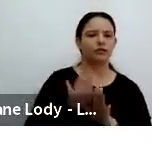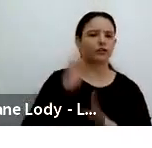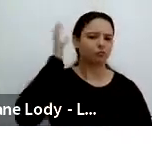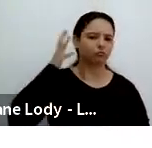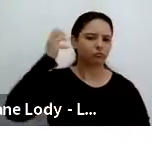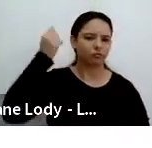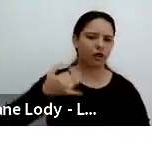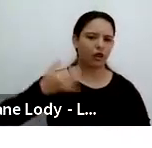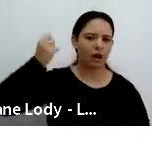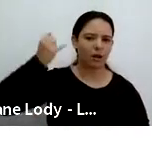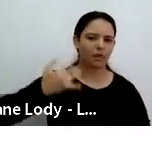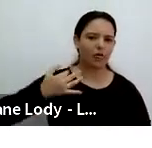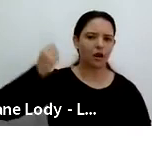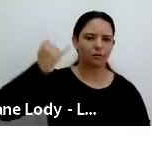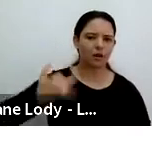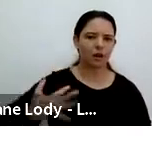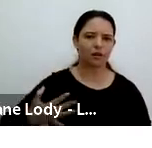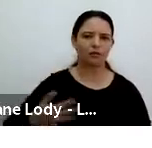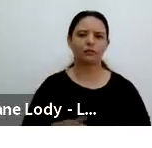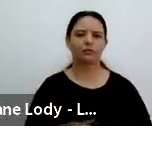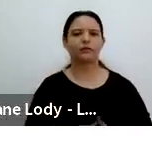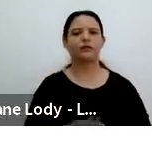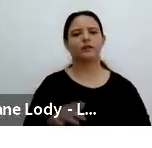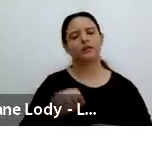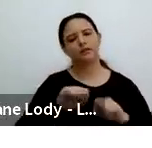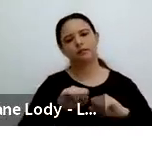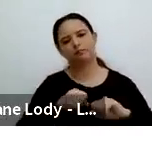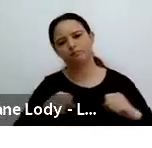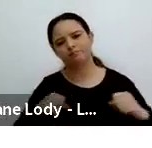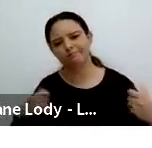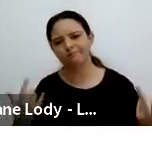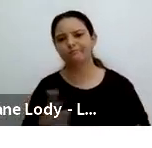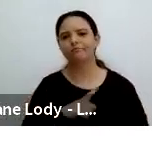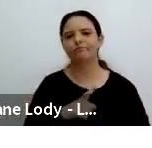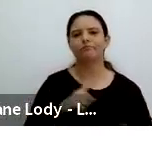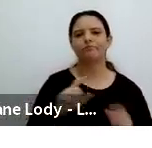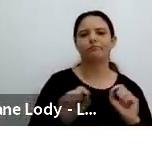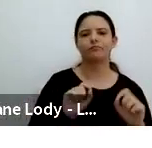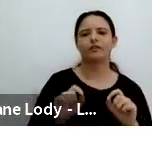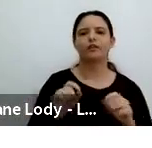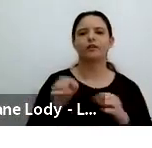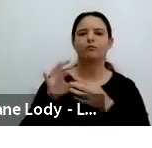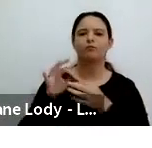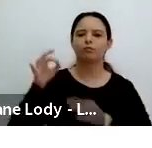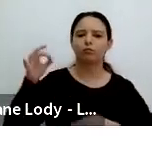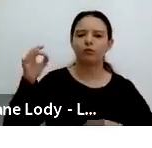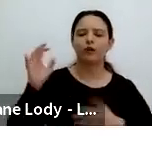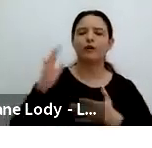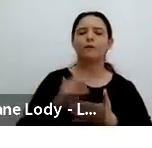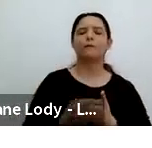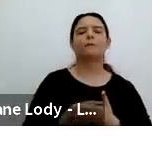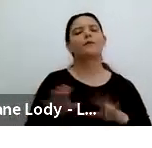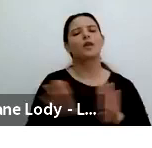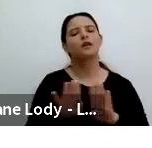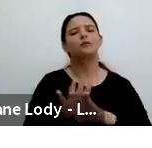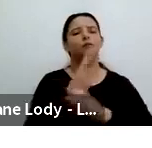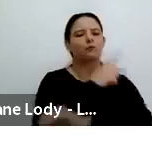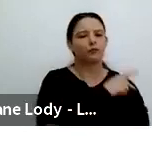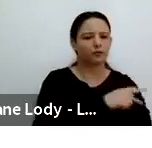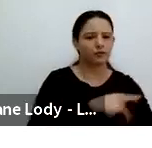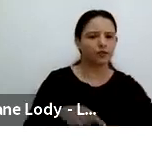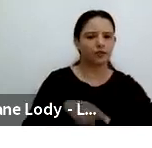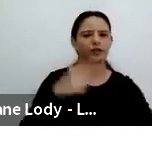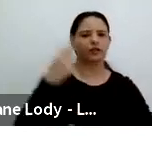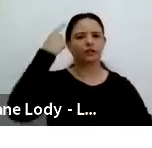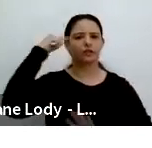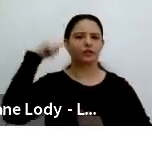And Engstrom's activity systems are also typically purified and idealized around conduit and container tropes.